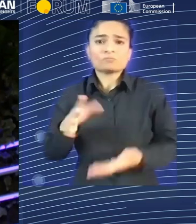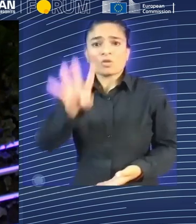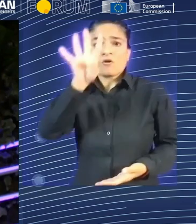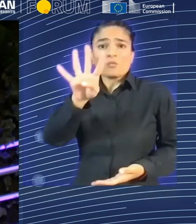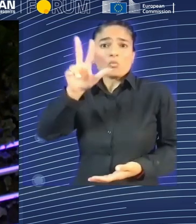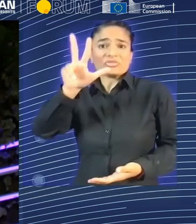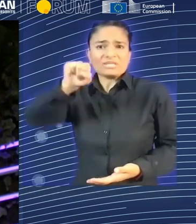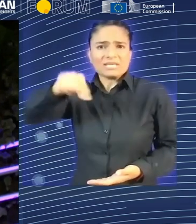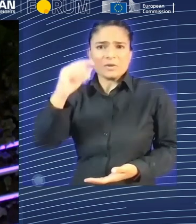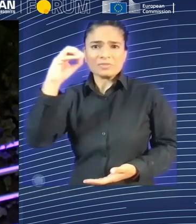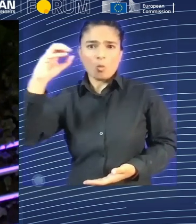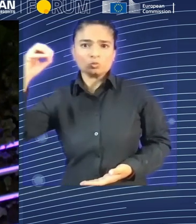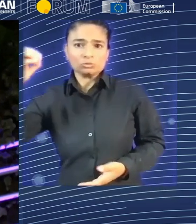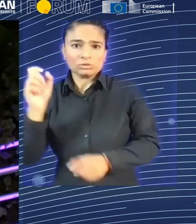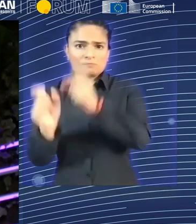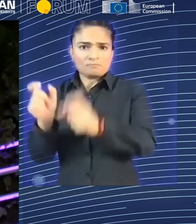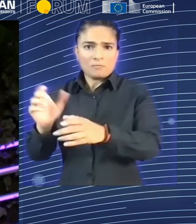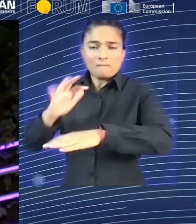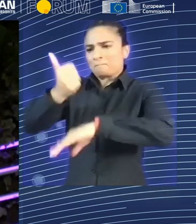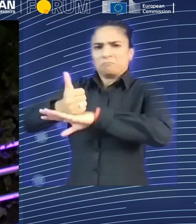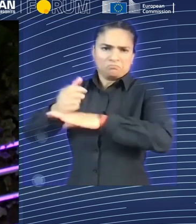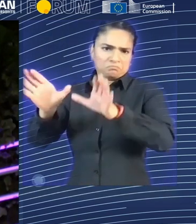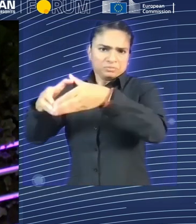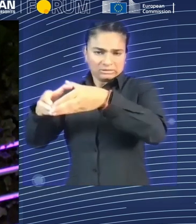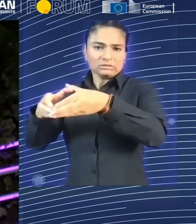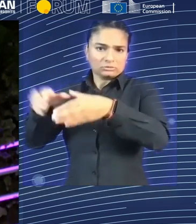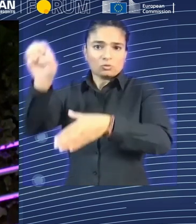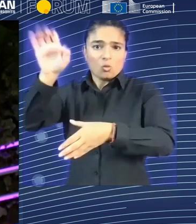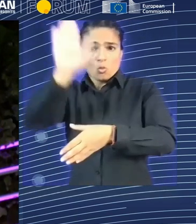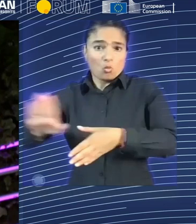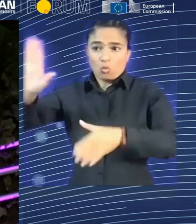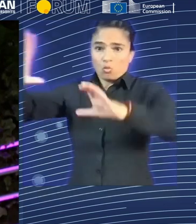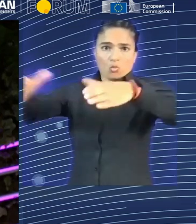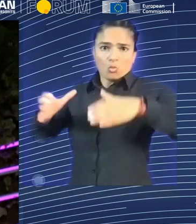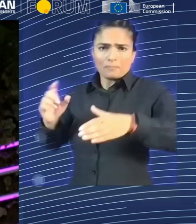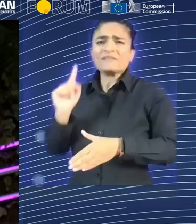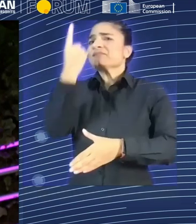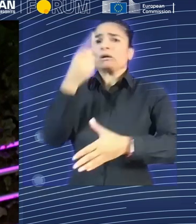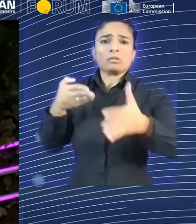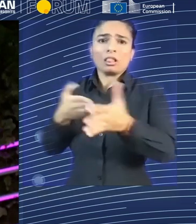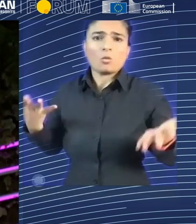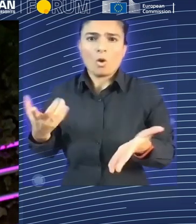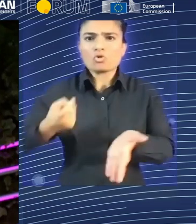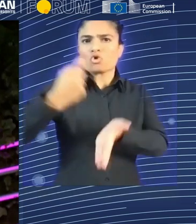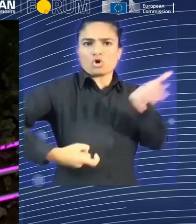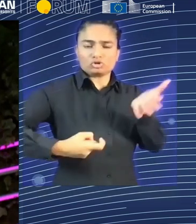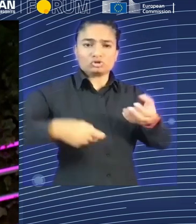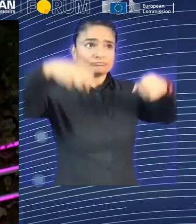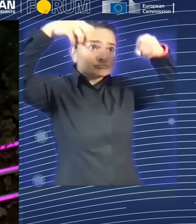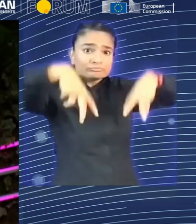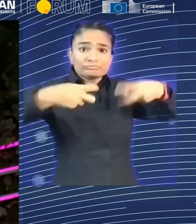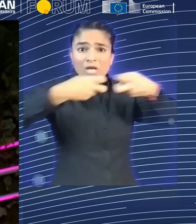And we feel that AI, as Andrea said in the previous session, is part of the solution to that skills